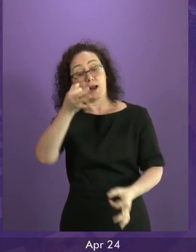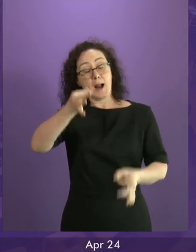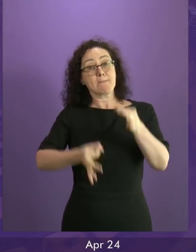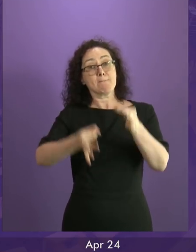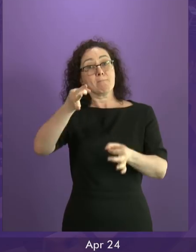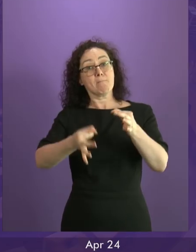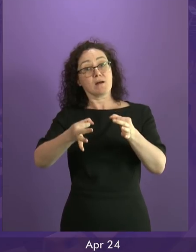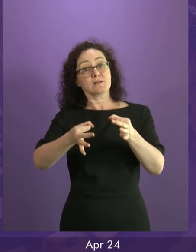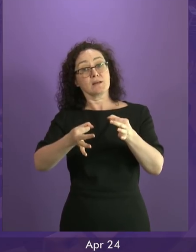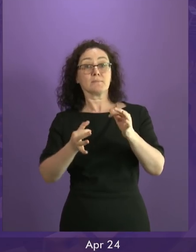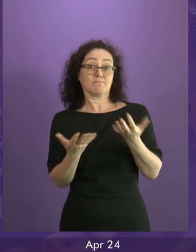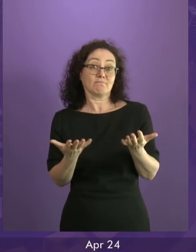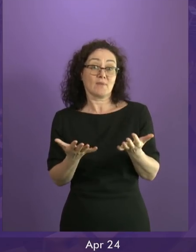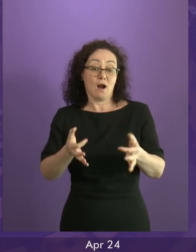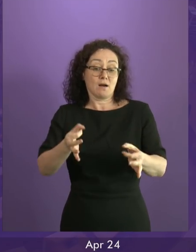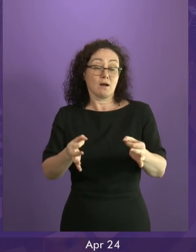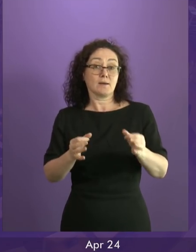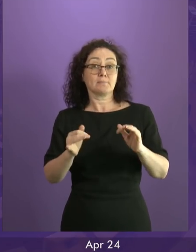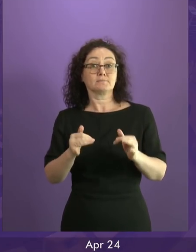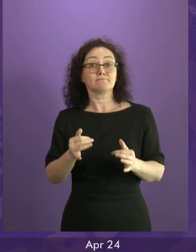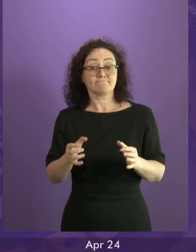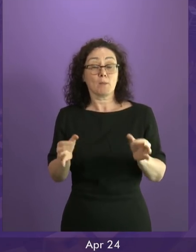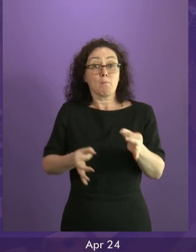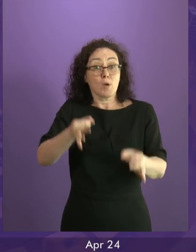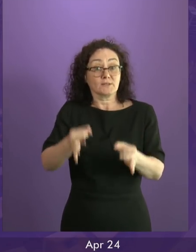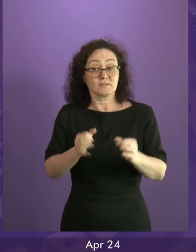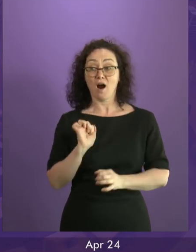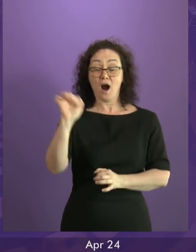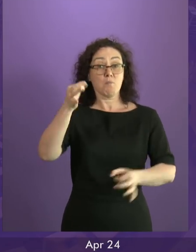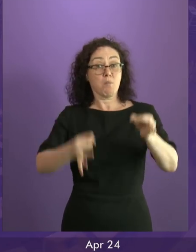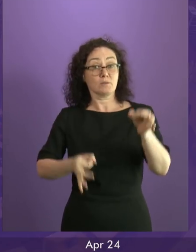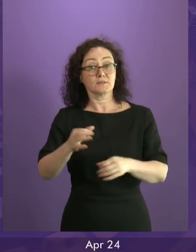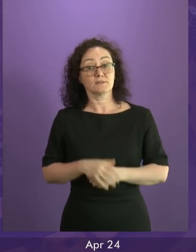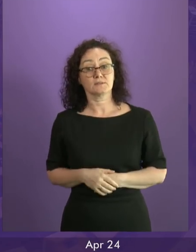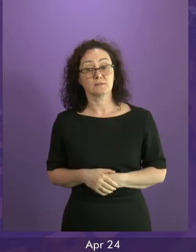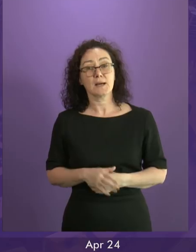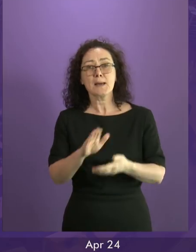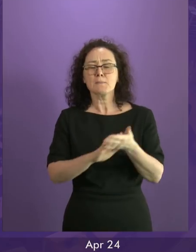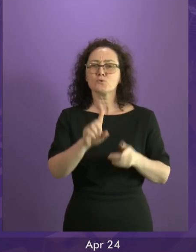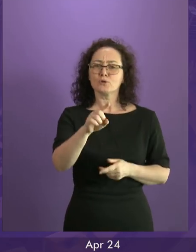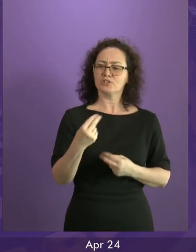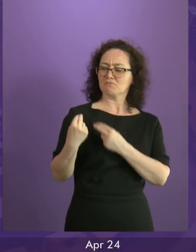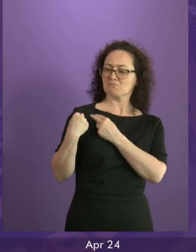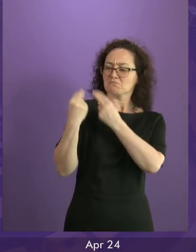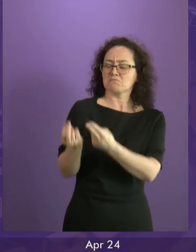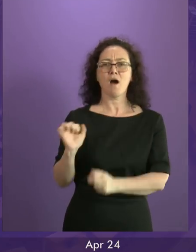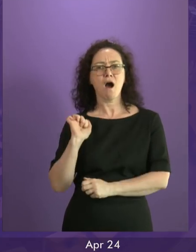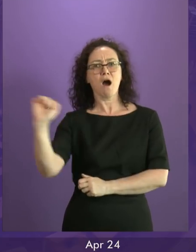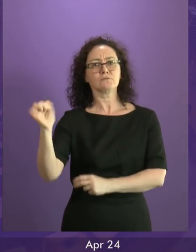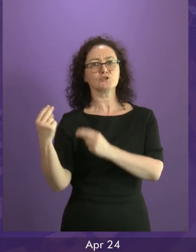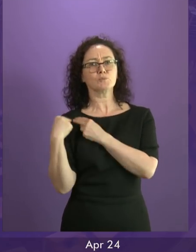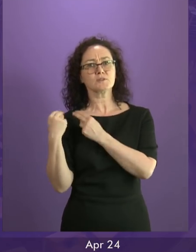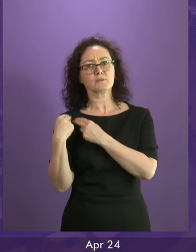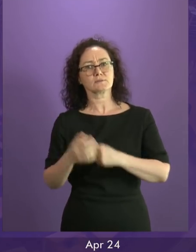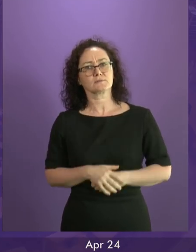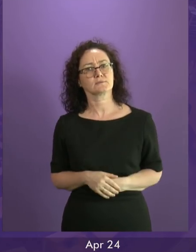devaluing the office which she holds. Responsible political leadership means that I will work with the First Minister